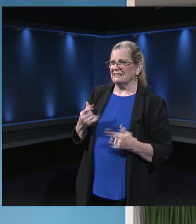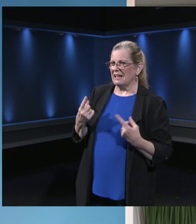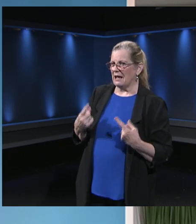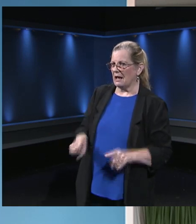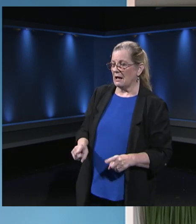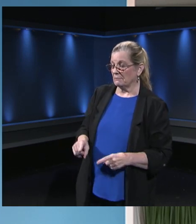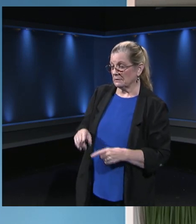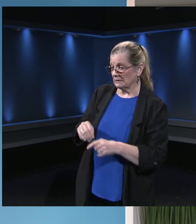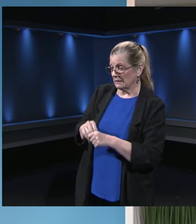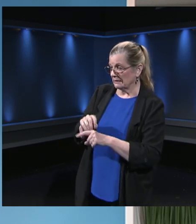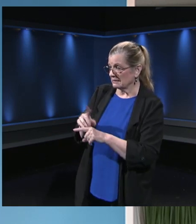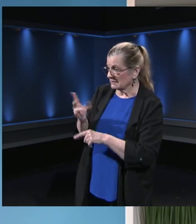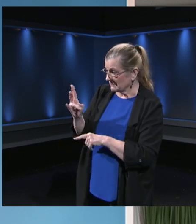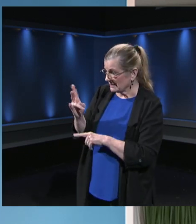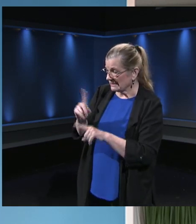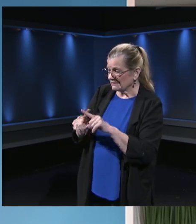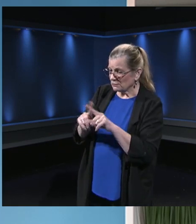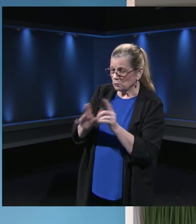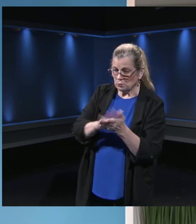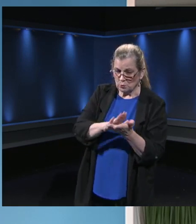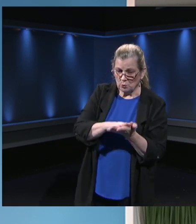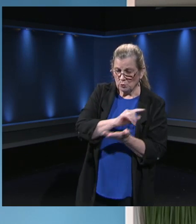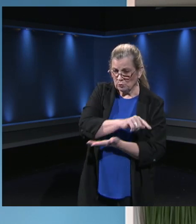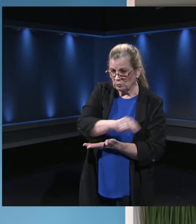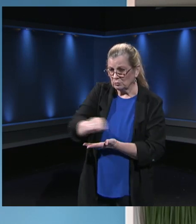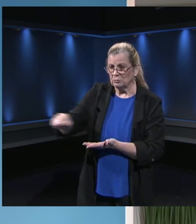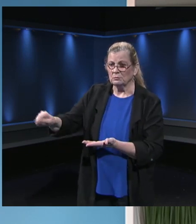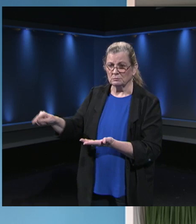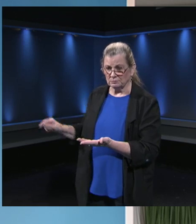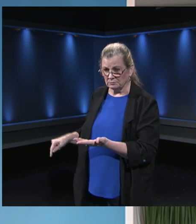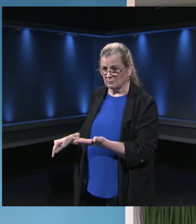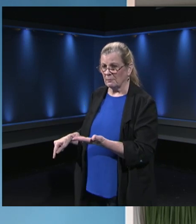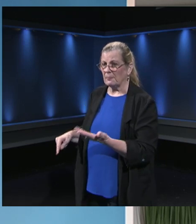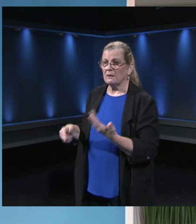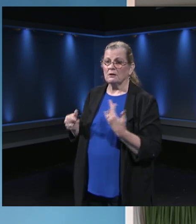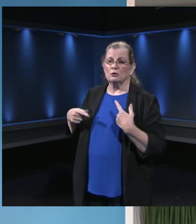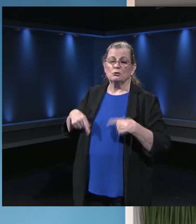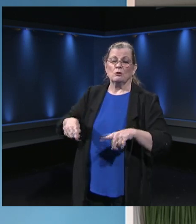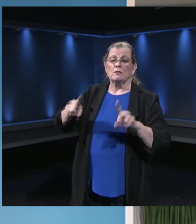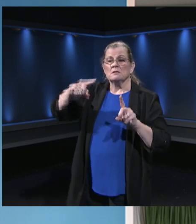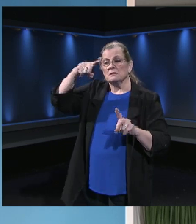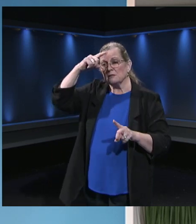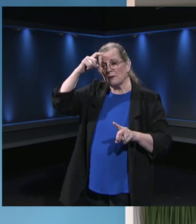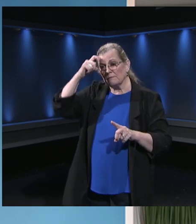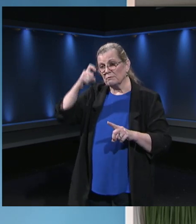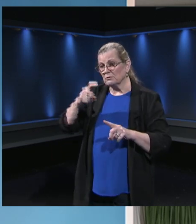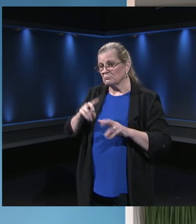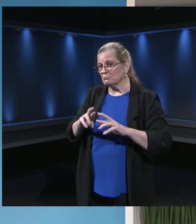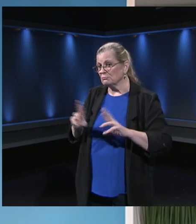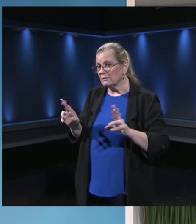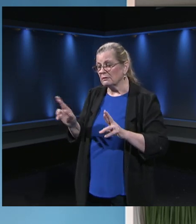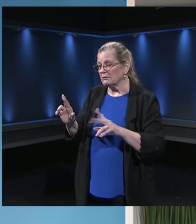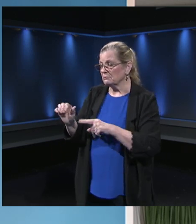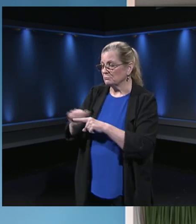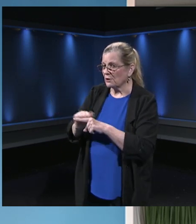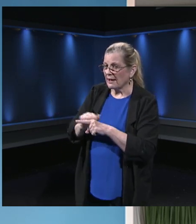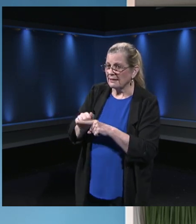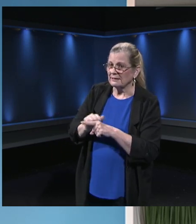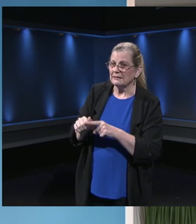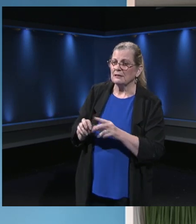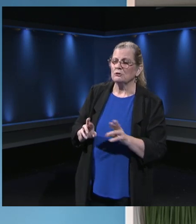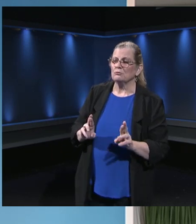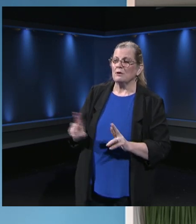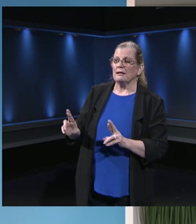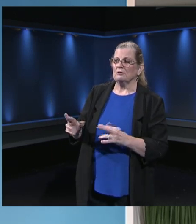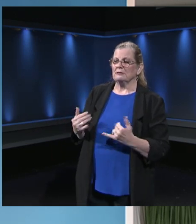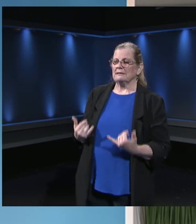fall. And so those schools have been getting throughout the summer some training in that environment to make sure that they're set up for success for that. In